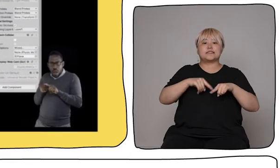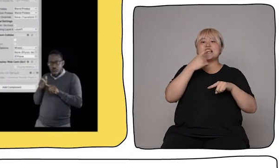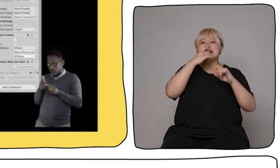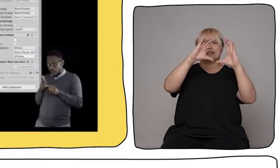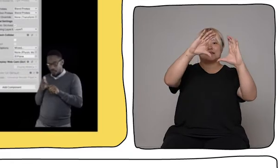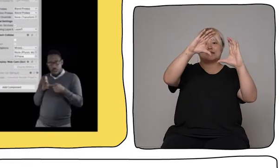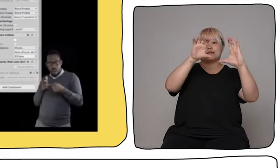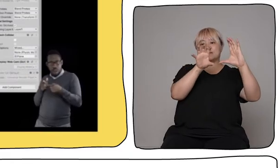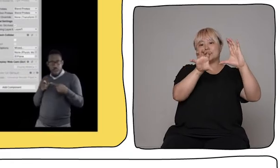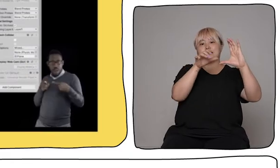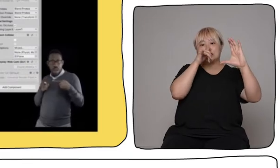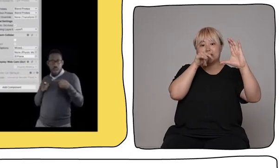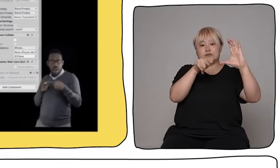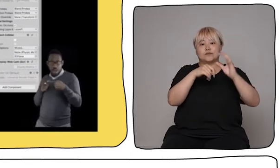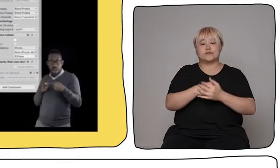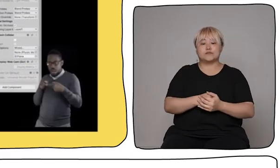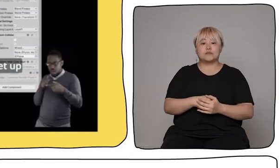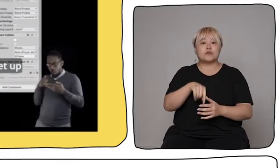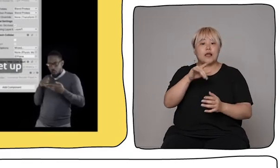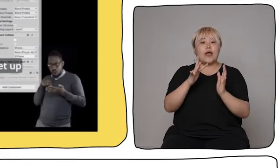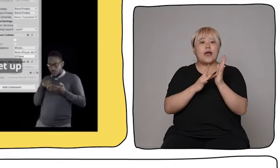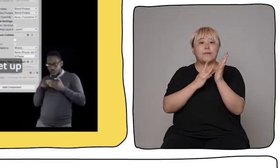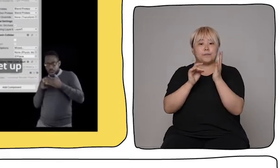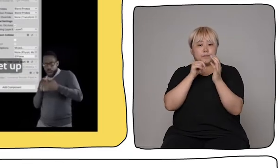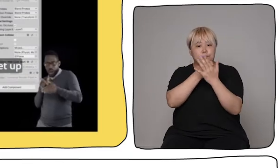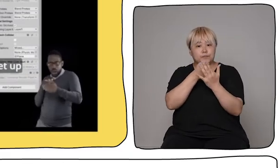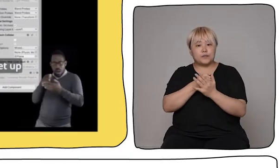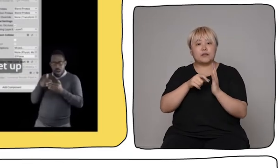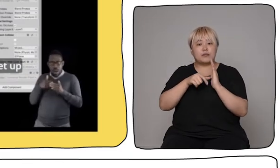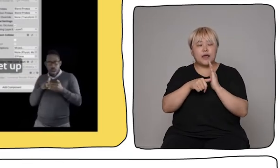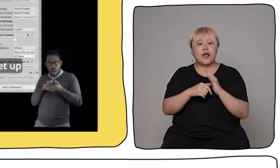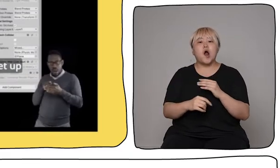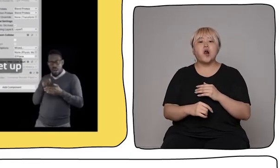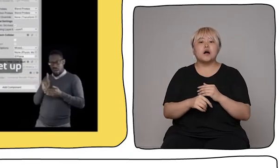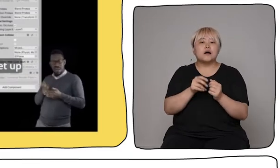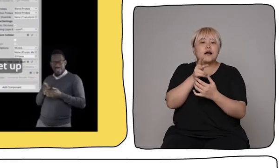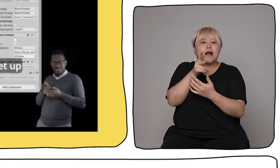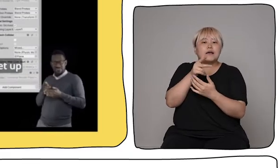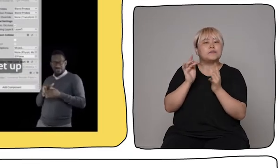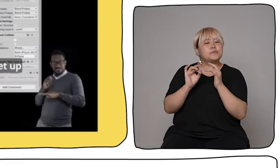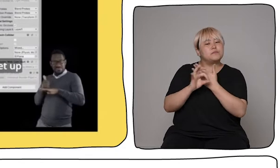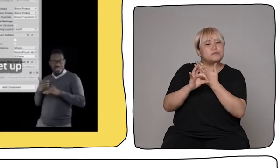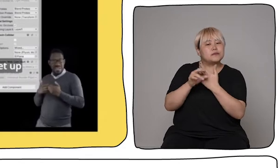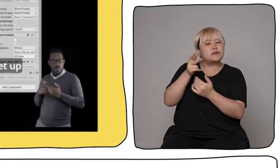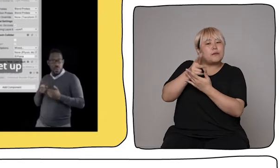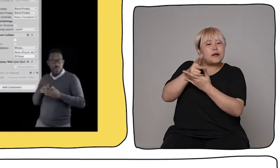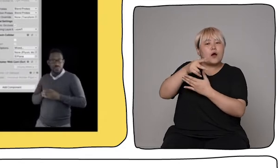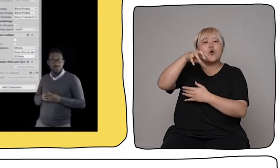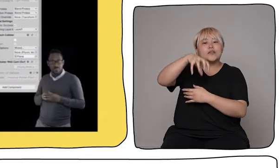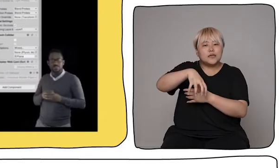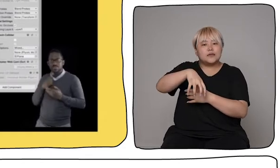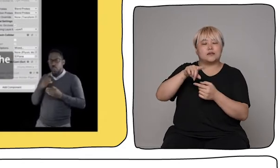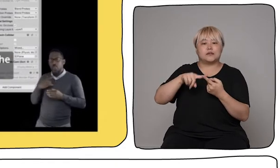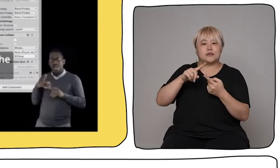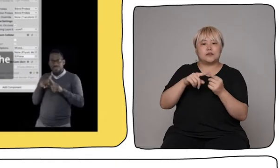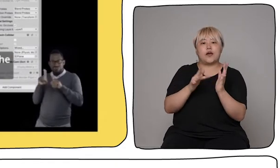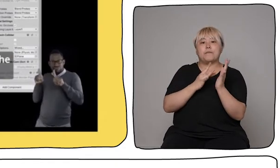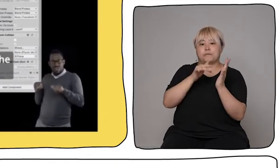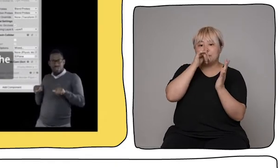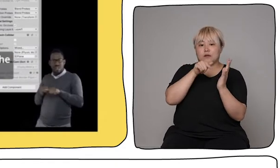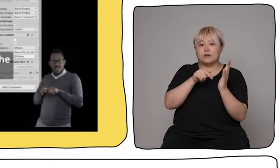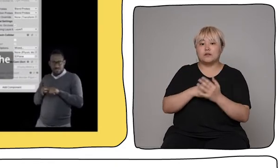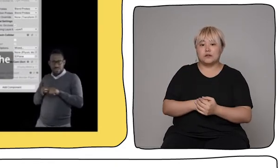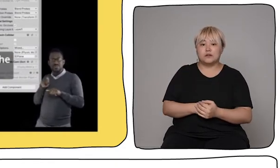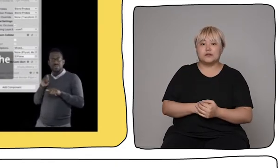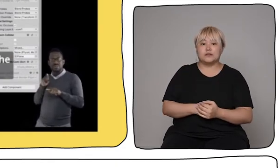of it and the icon of a camera showing the position of the virtual camera in our app setup. The large